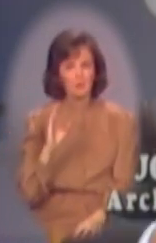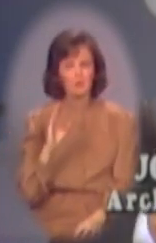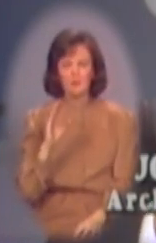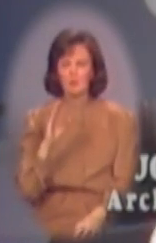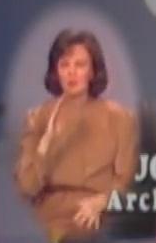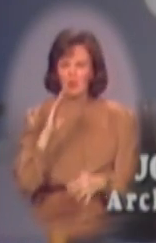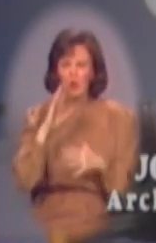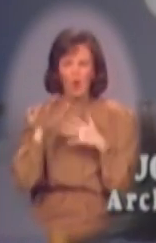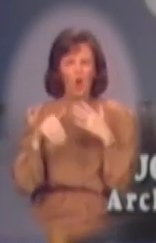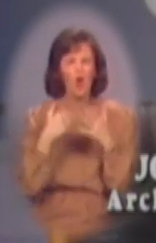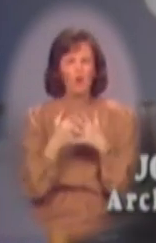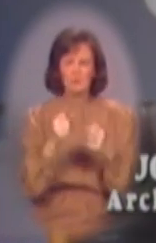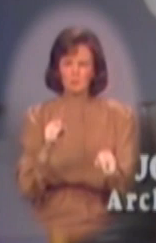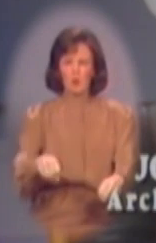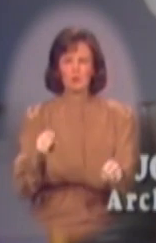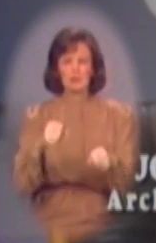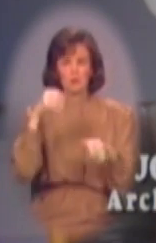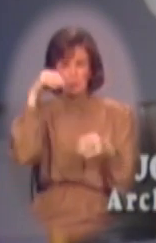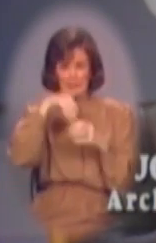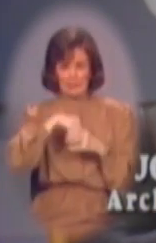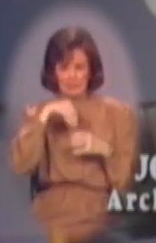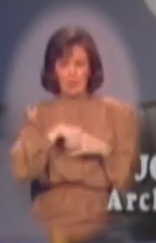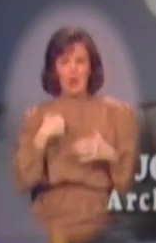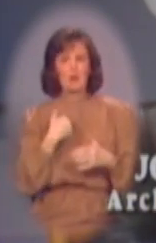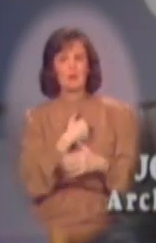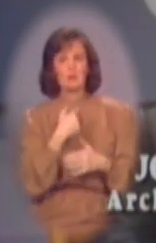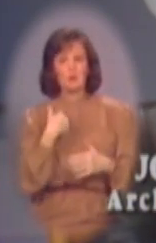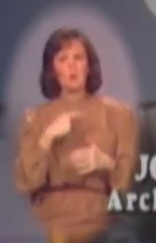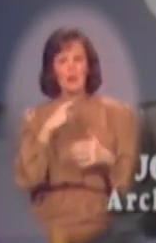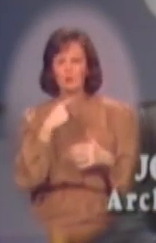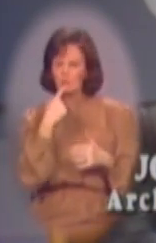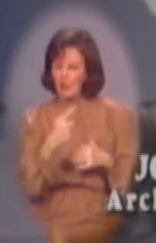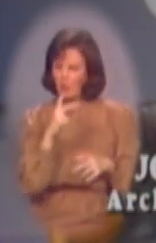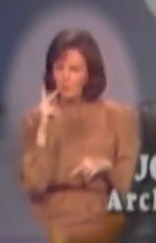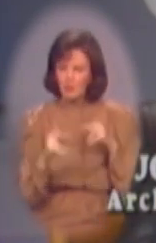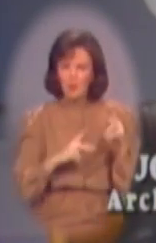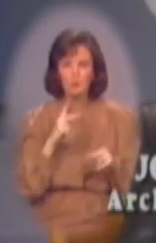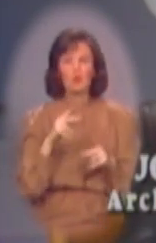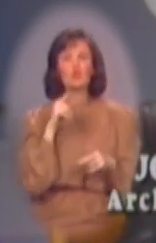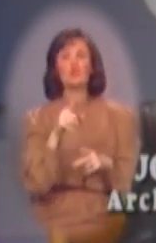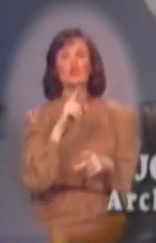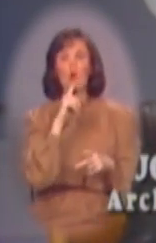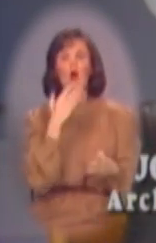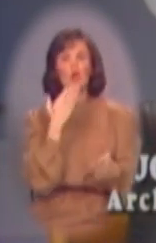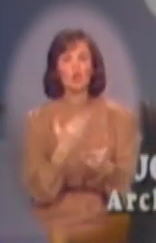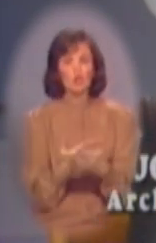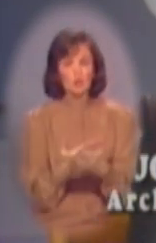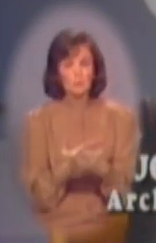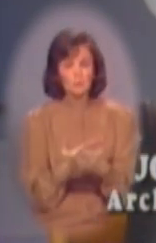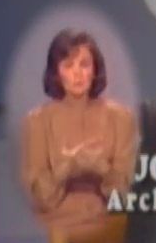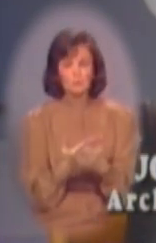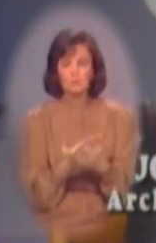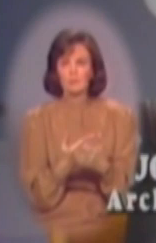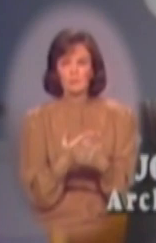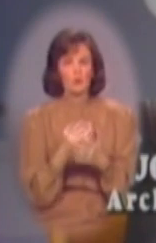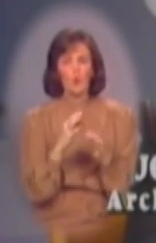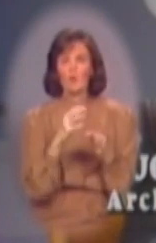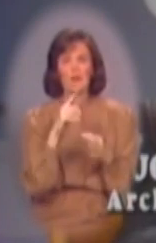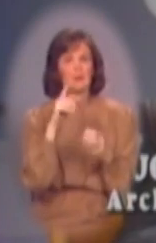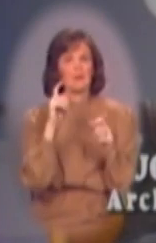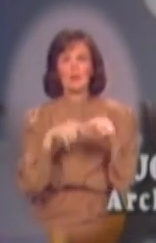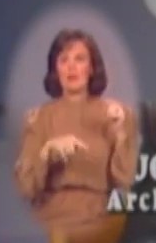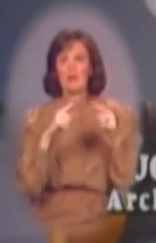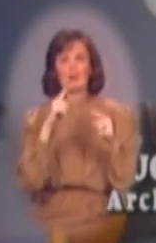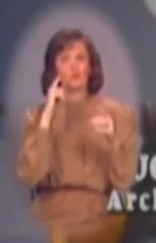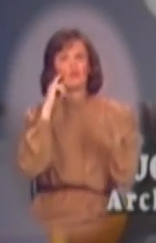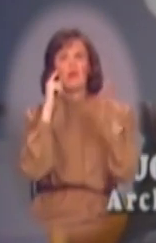There's all this tremendous potential in there. And I think we have to keep telling people you are good or they're not going to recognize their